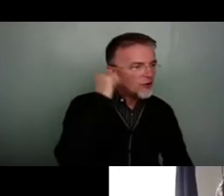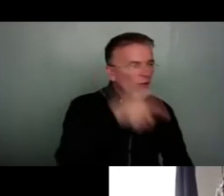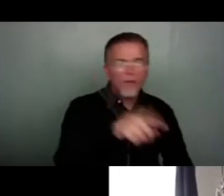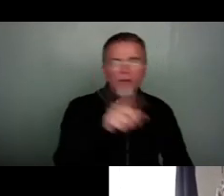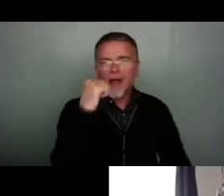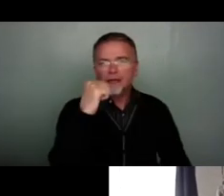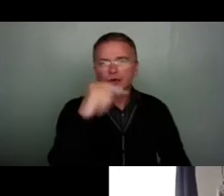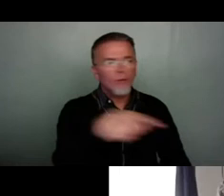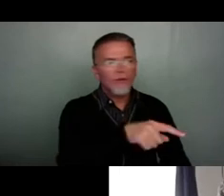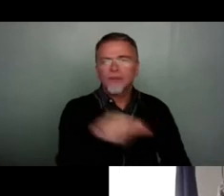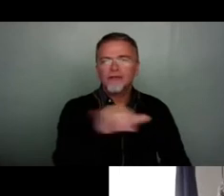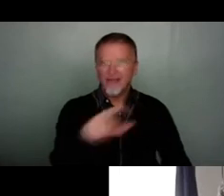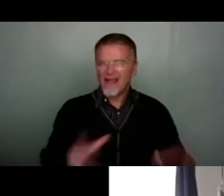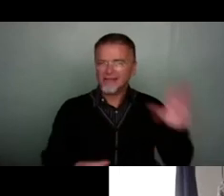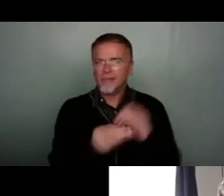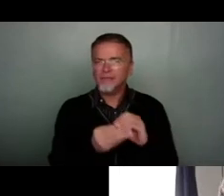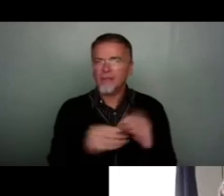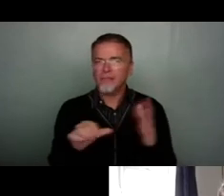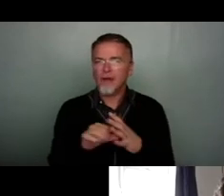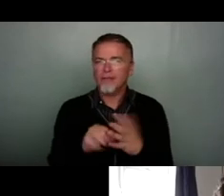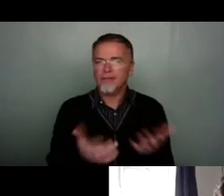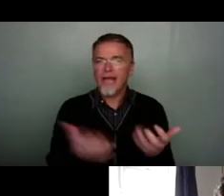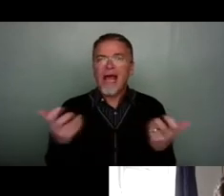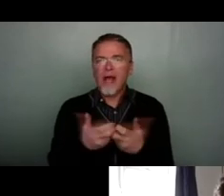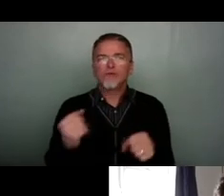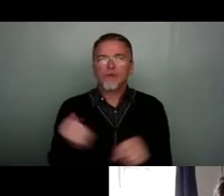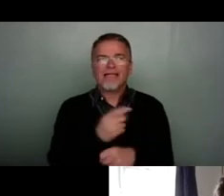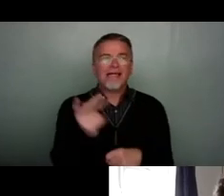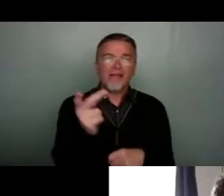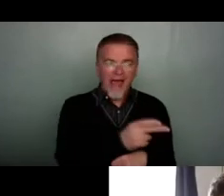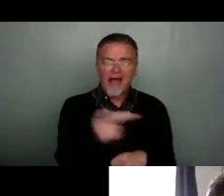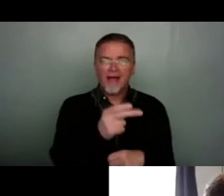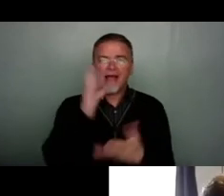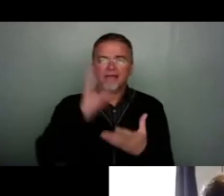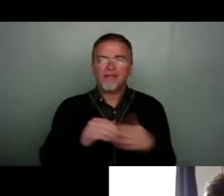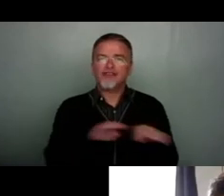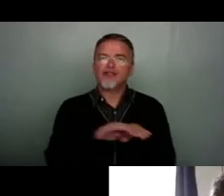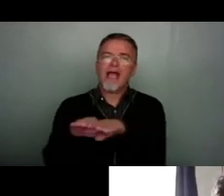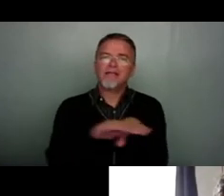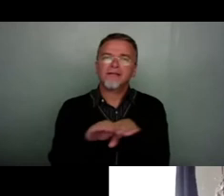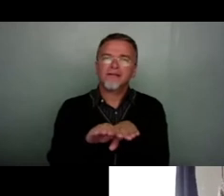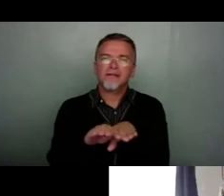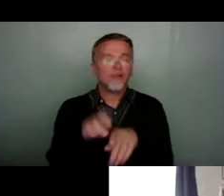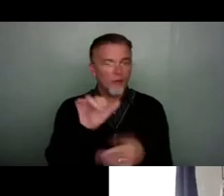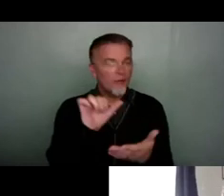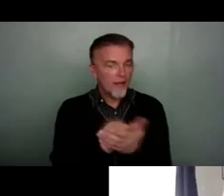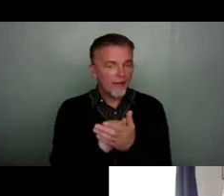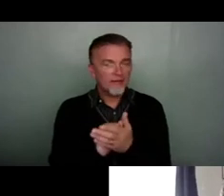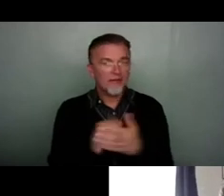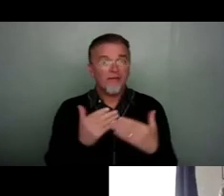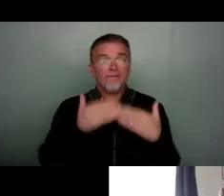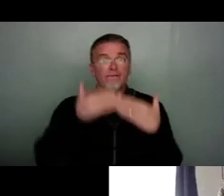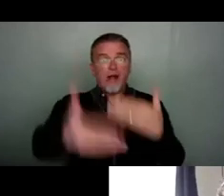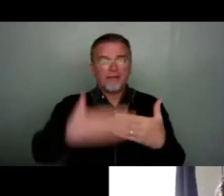up that problem of how do we make it truly shared? And you're absolutely right. They're sort of front ends, the kind of user interfaces.